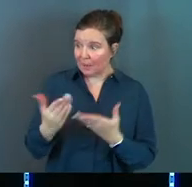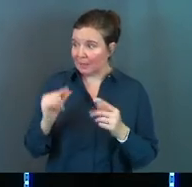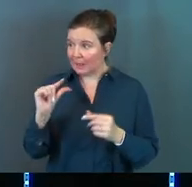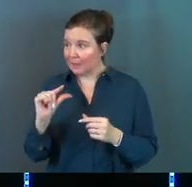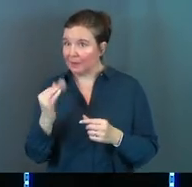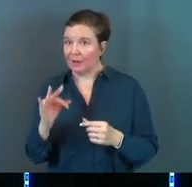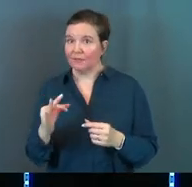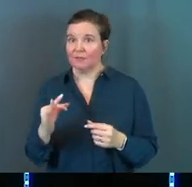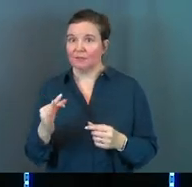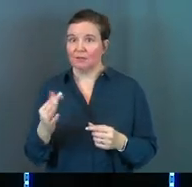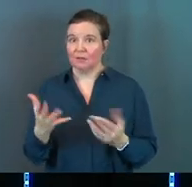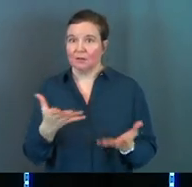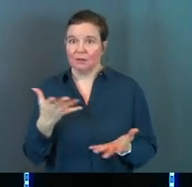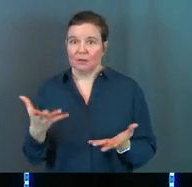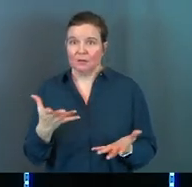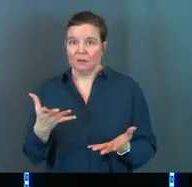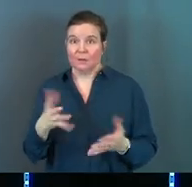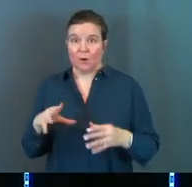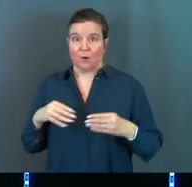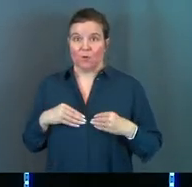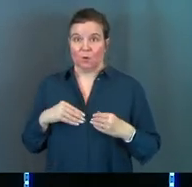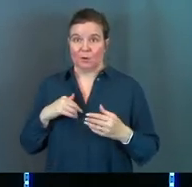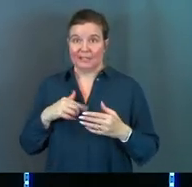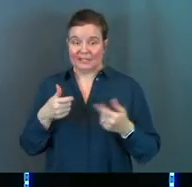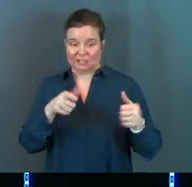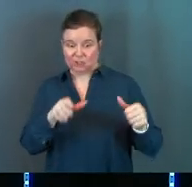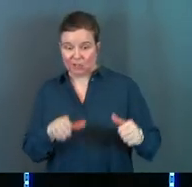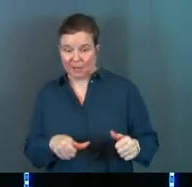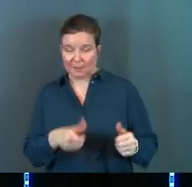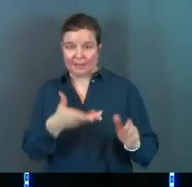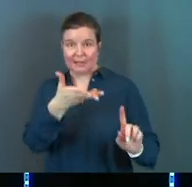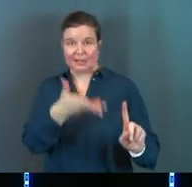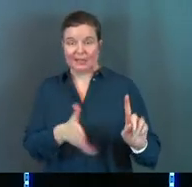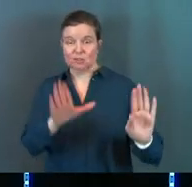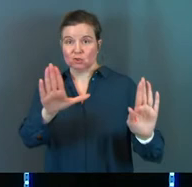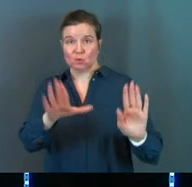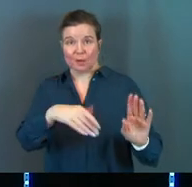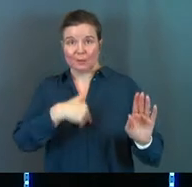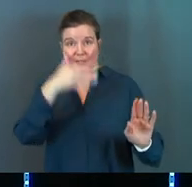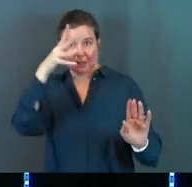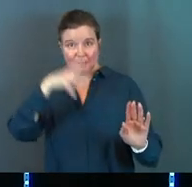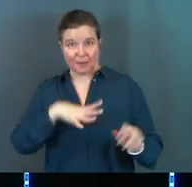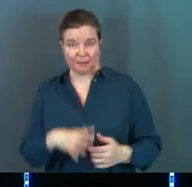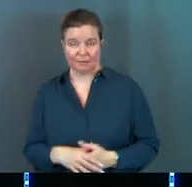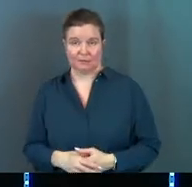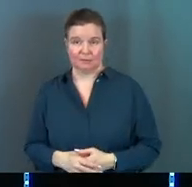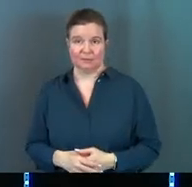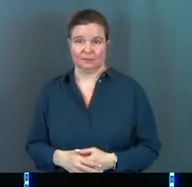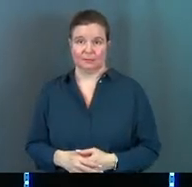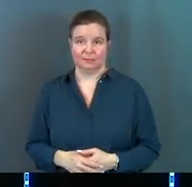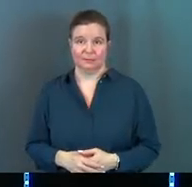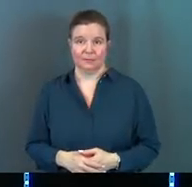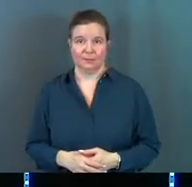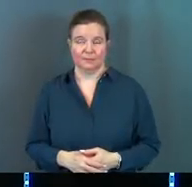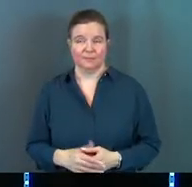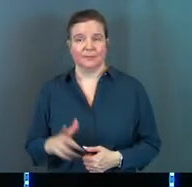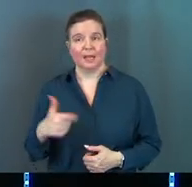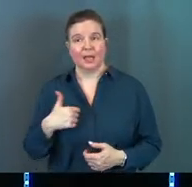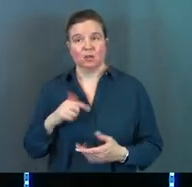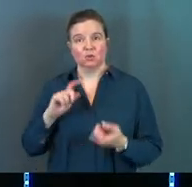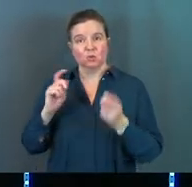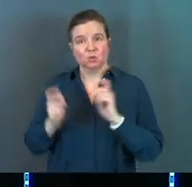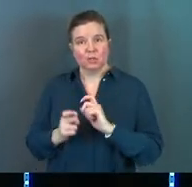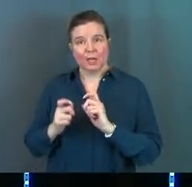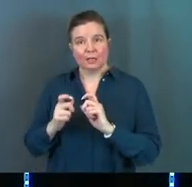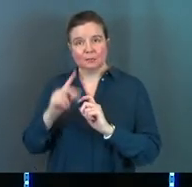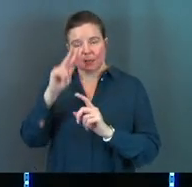a little bit of ownership in shaping this incredible young man? I had to